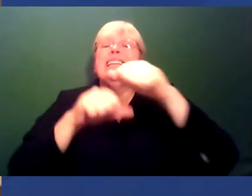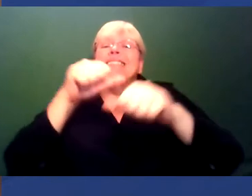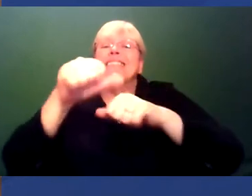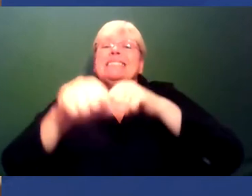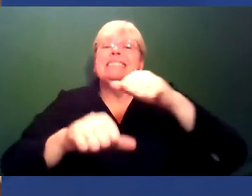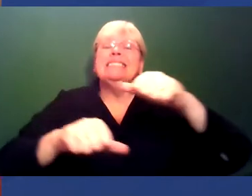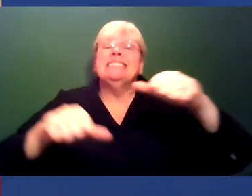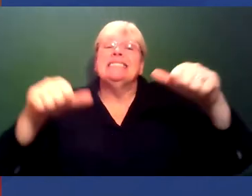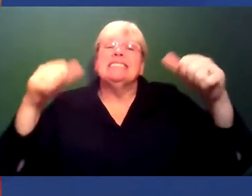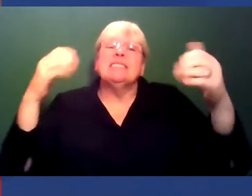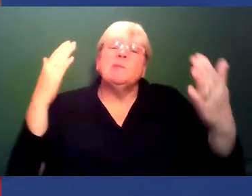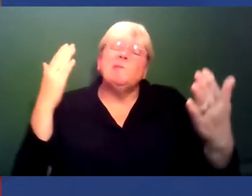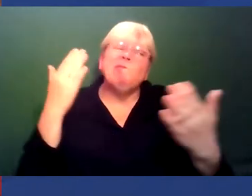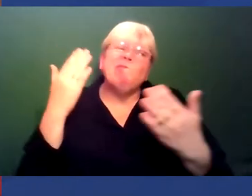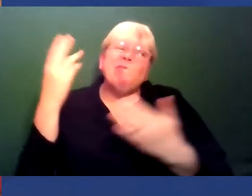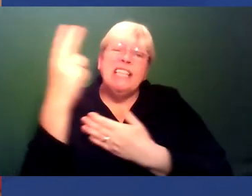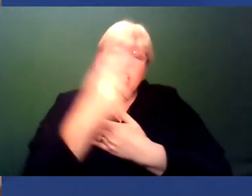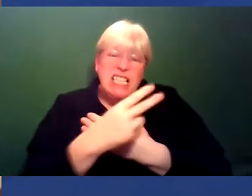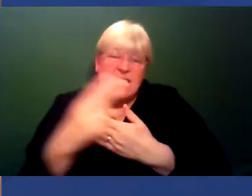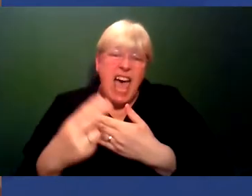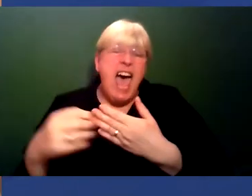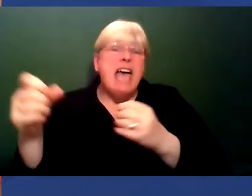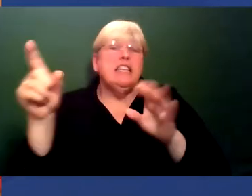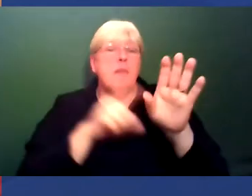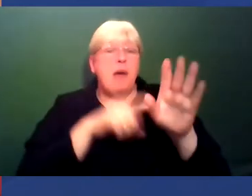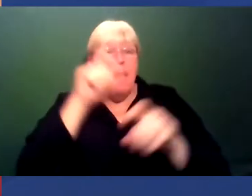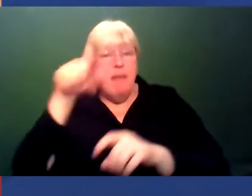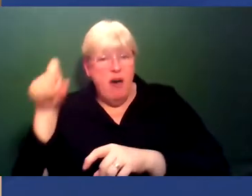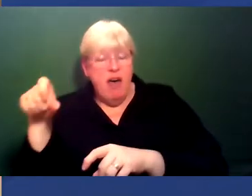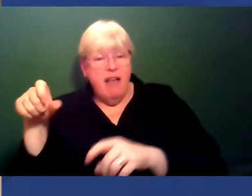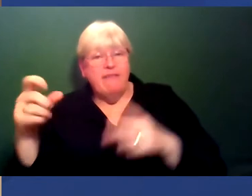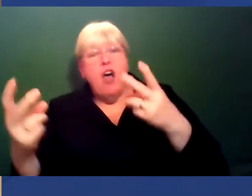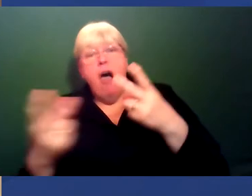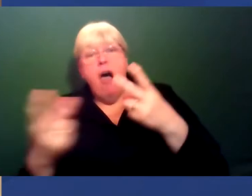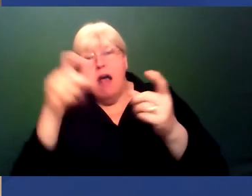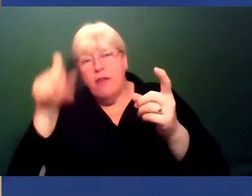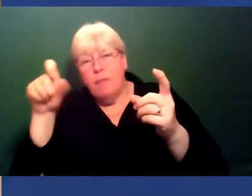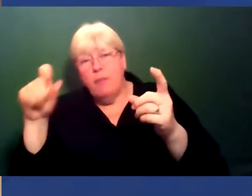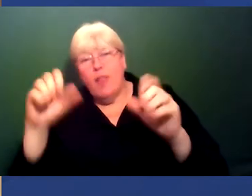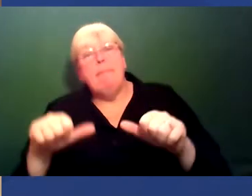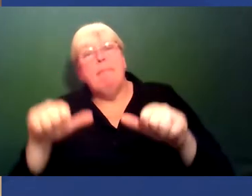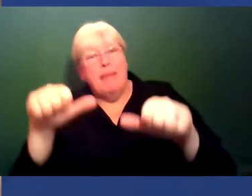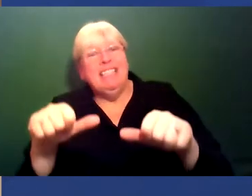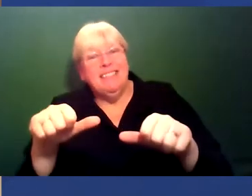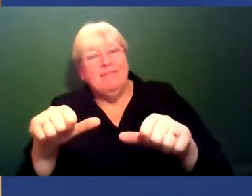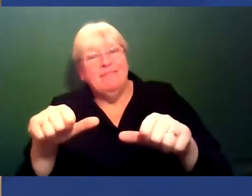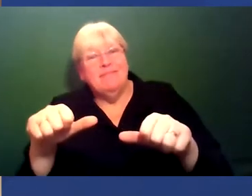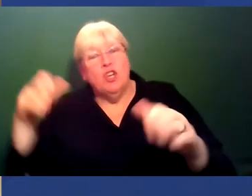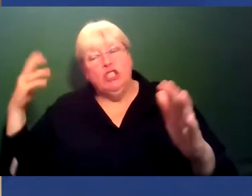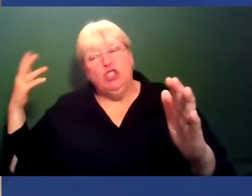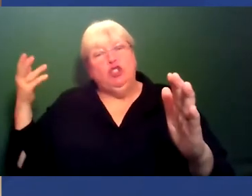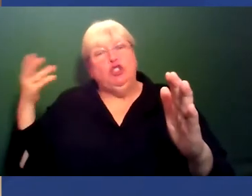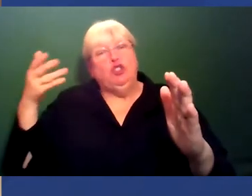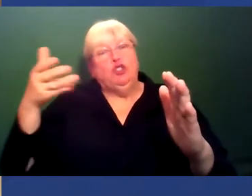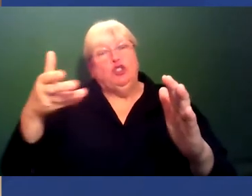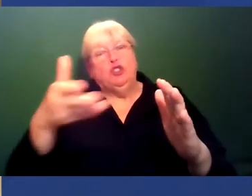sort of notionally designed by people, which then another bunch of people sort of implement. So there's, you know, there's some people who